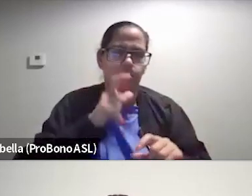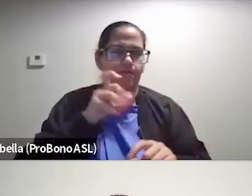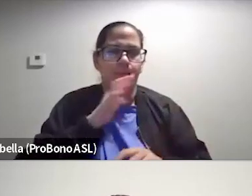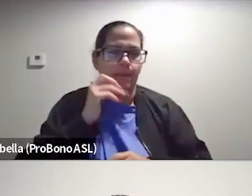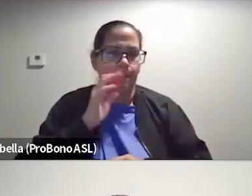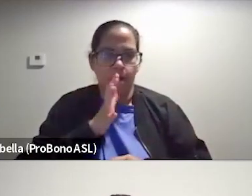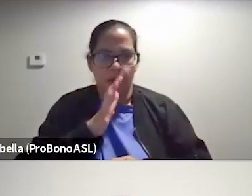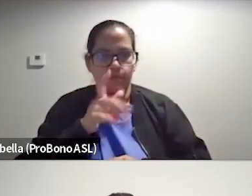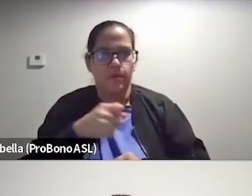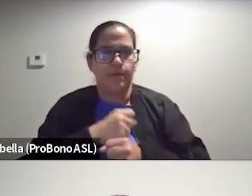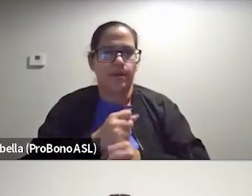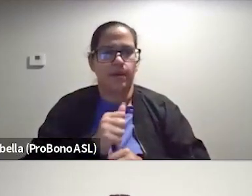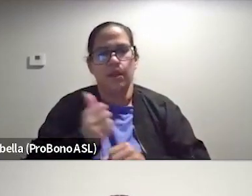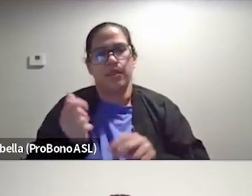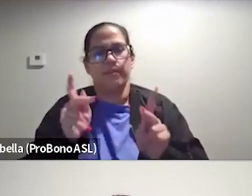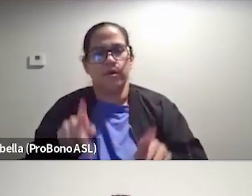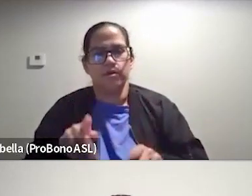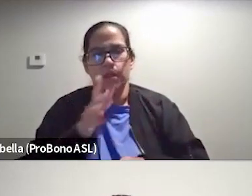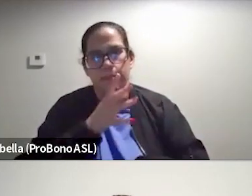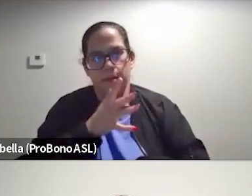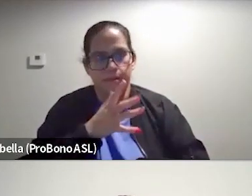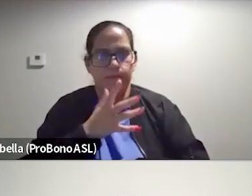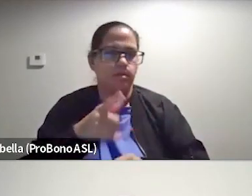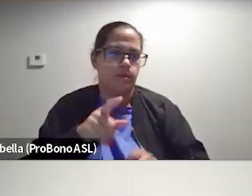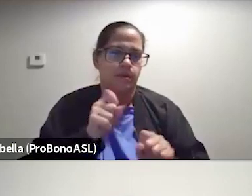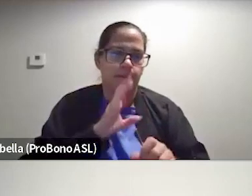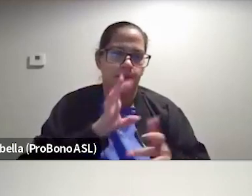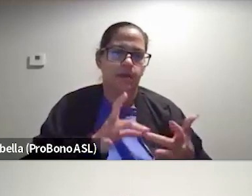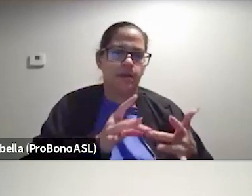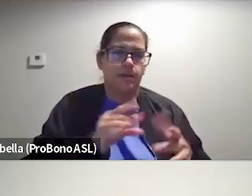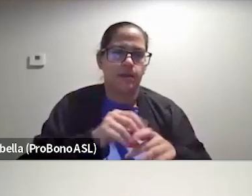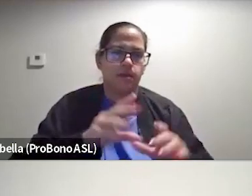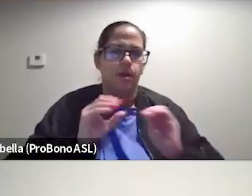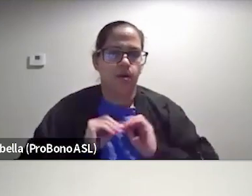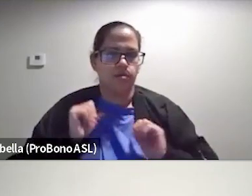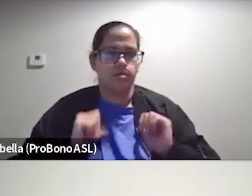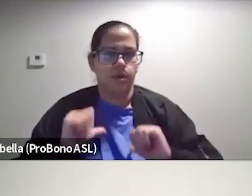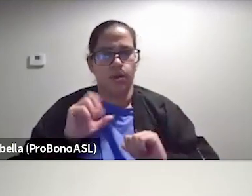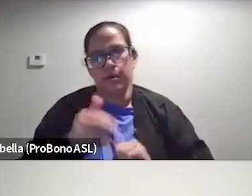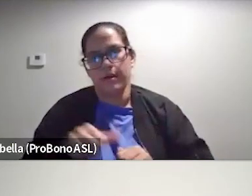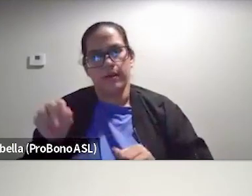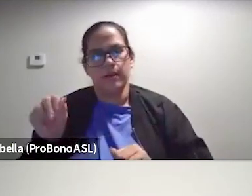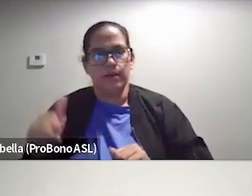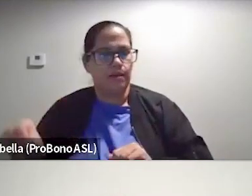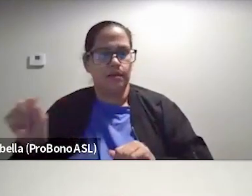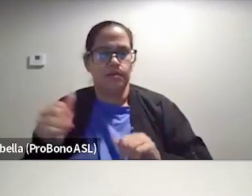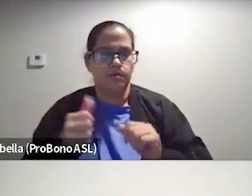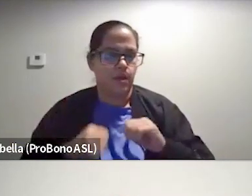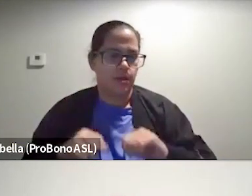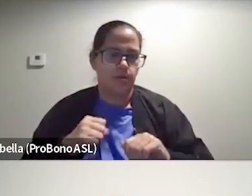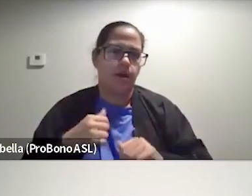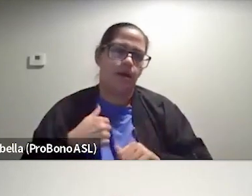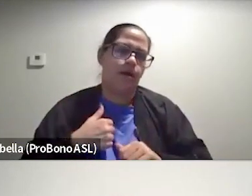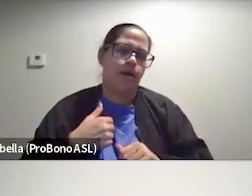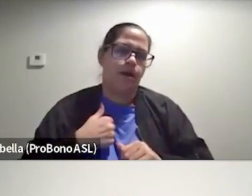We can make another person, the mom, you can be the lead in your own show or in any show. Um, I'm Princess